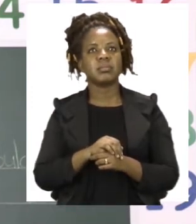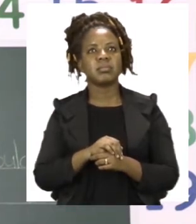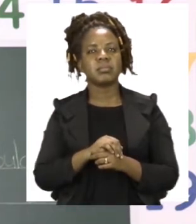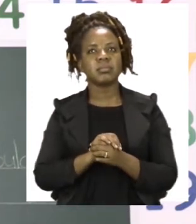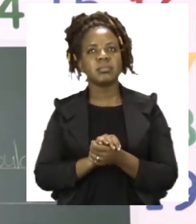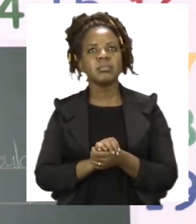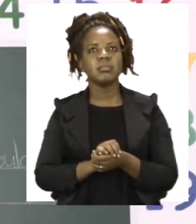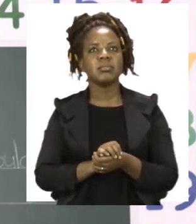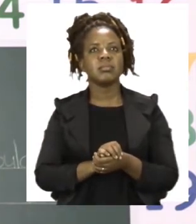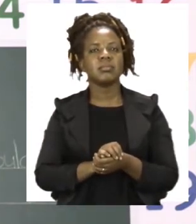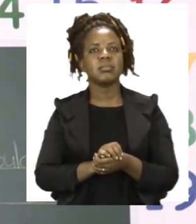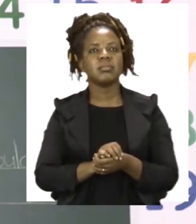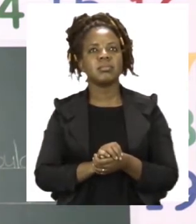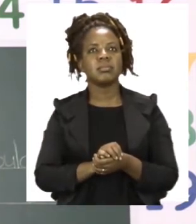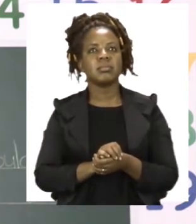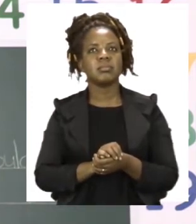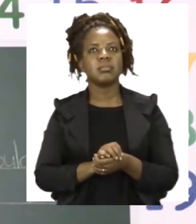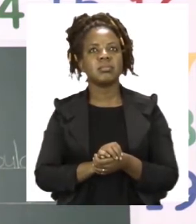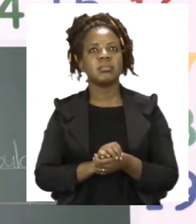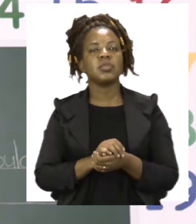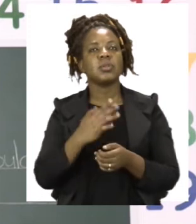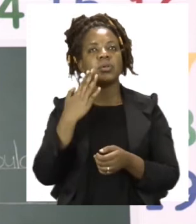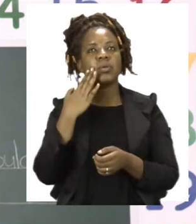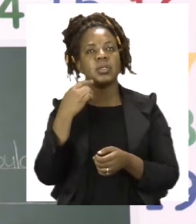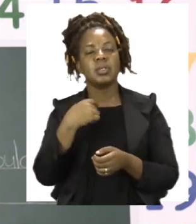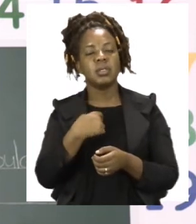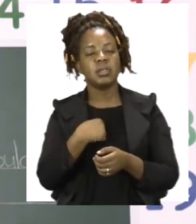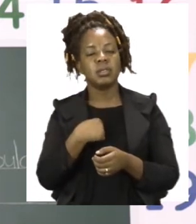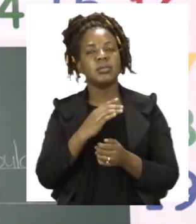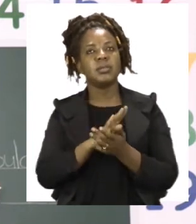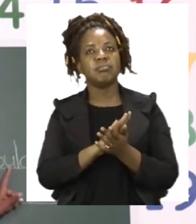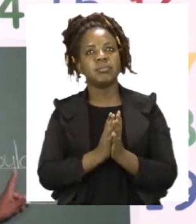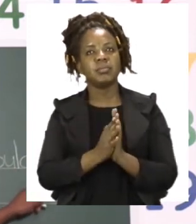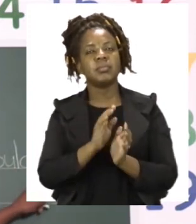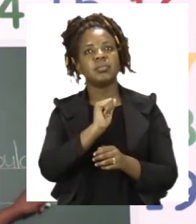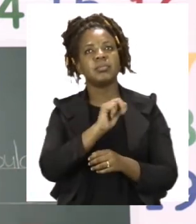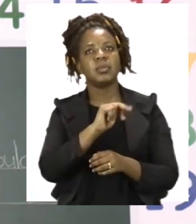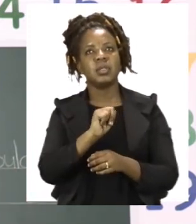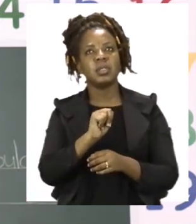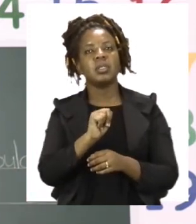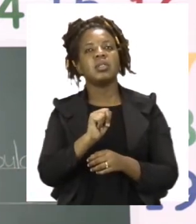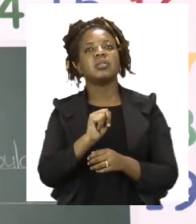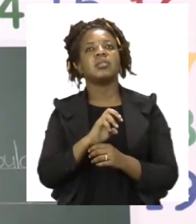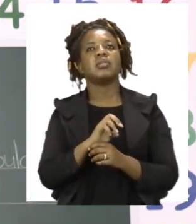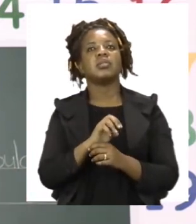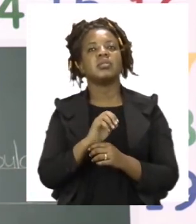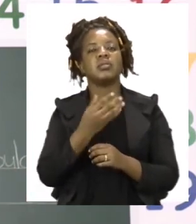next line. When I become an adult, I would like.